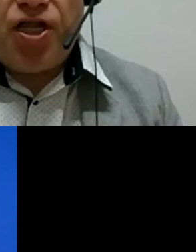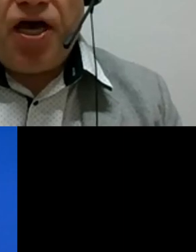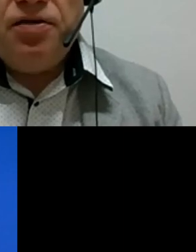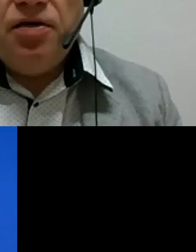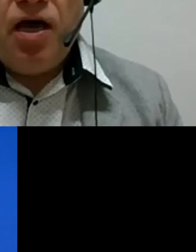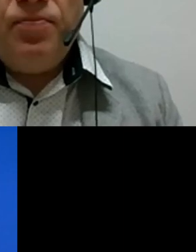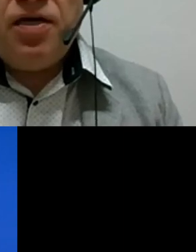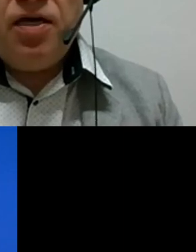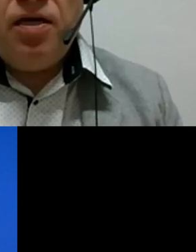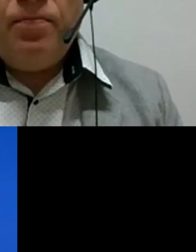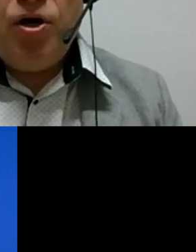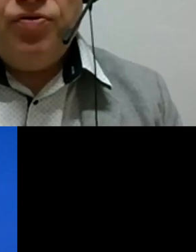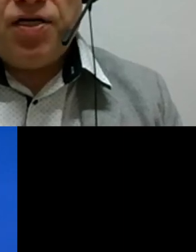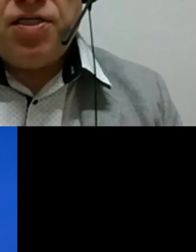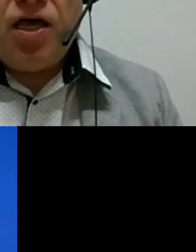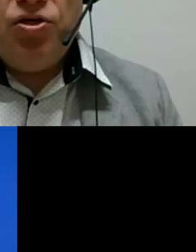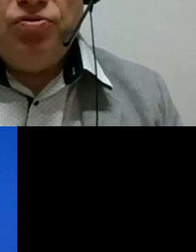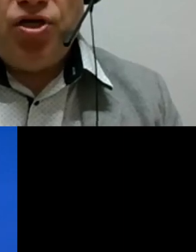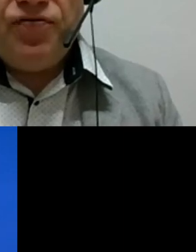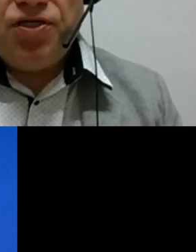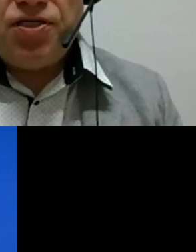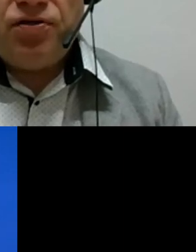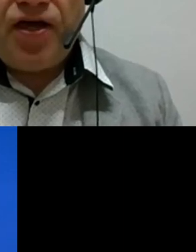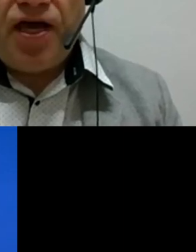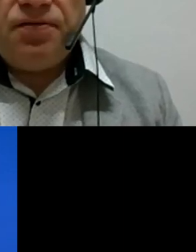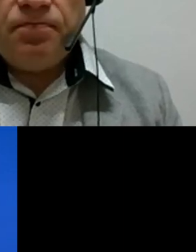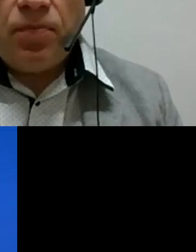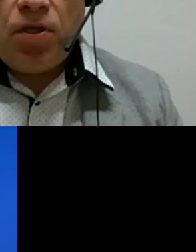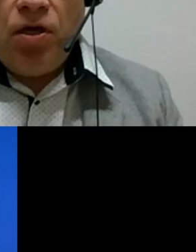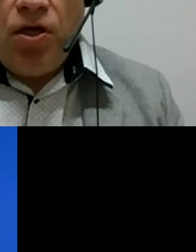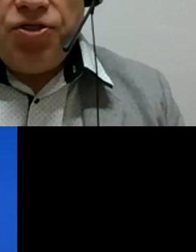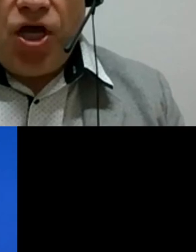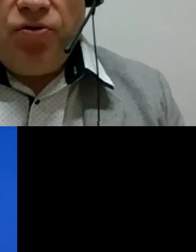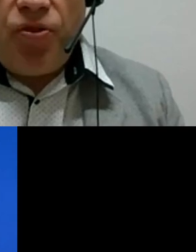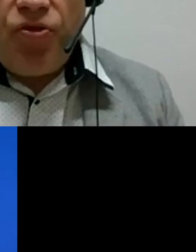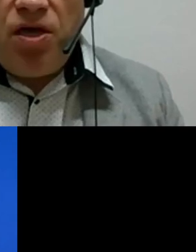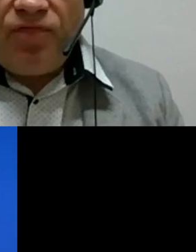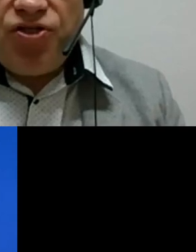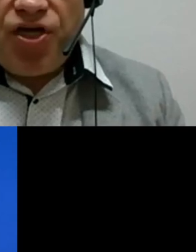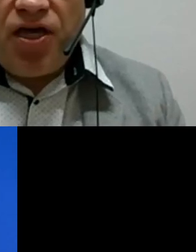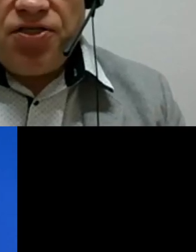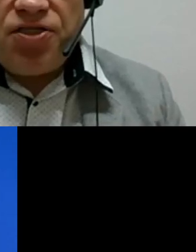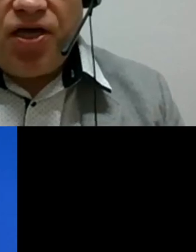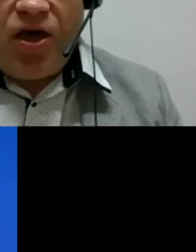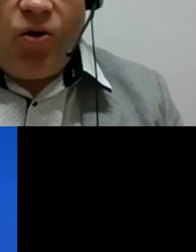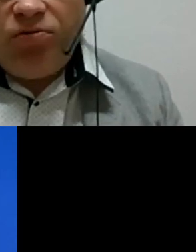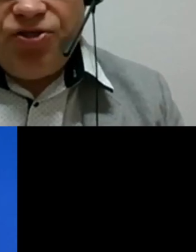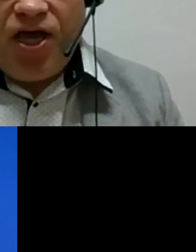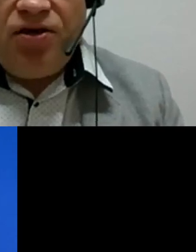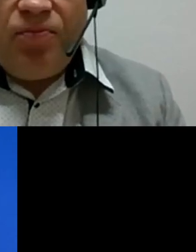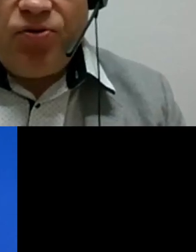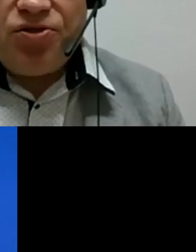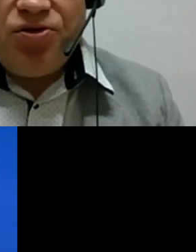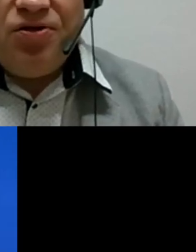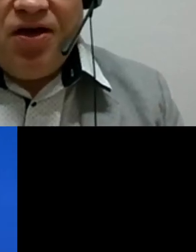production line and making products and new services out of that. So the theme of today is, or